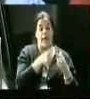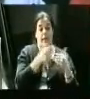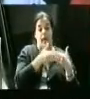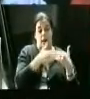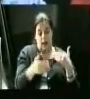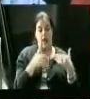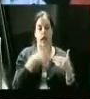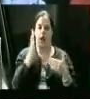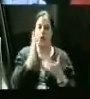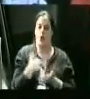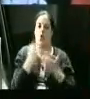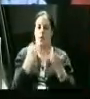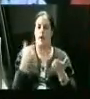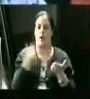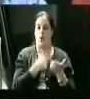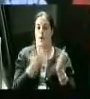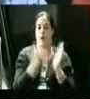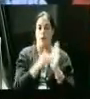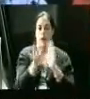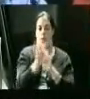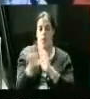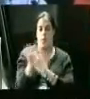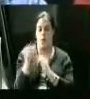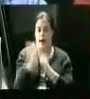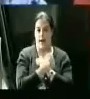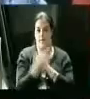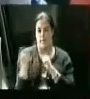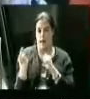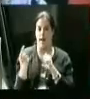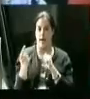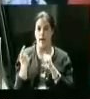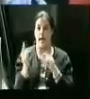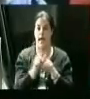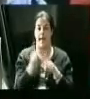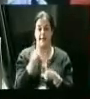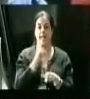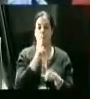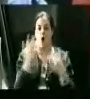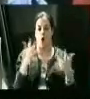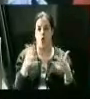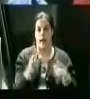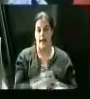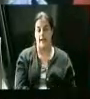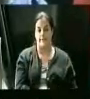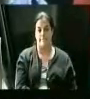that, I would recommend that we just reappoint everybody as they are already.